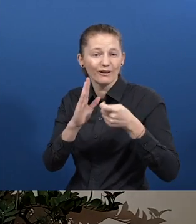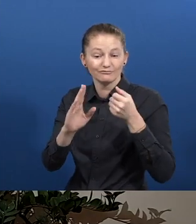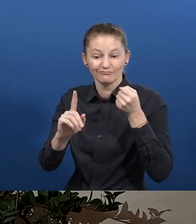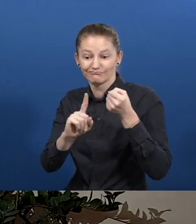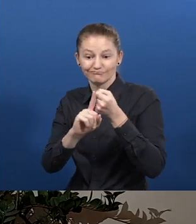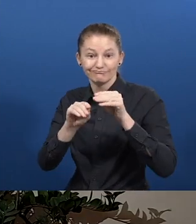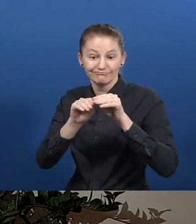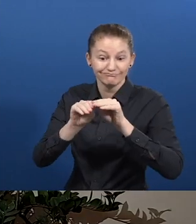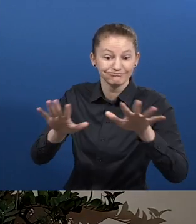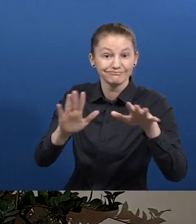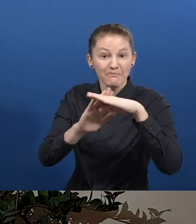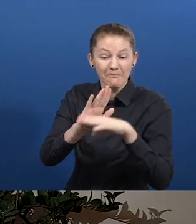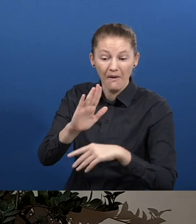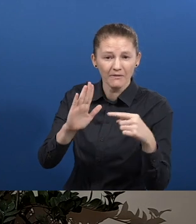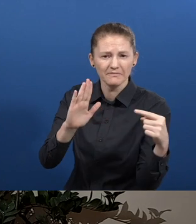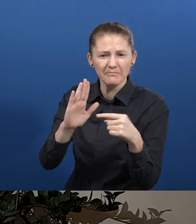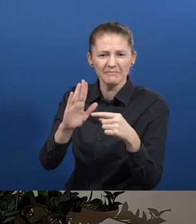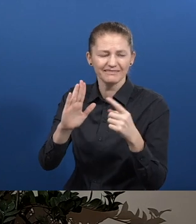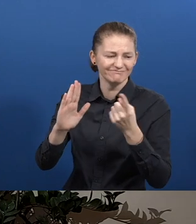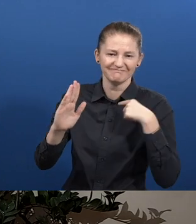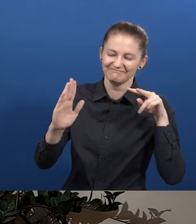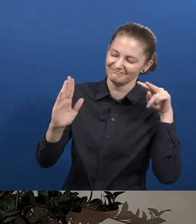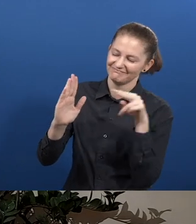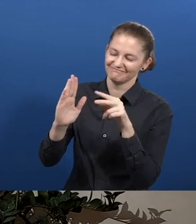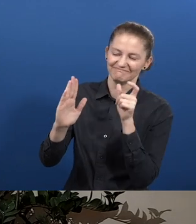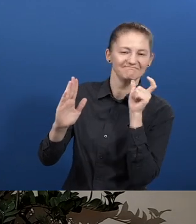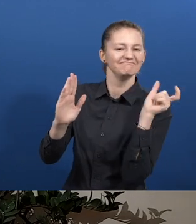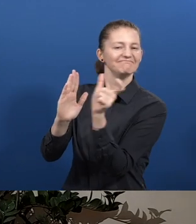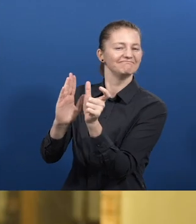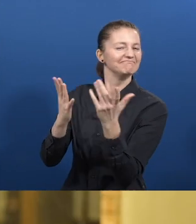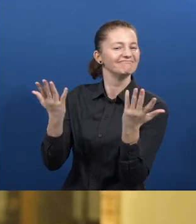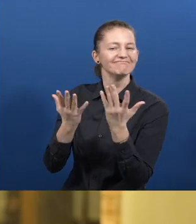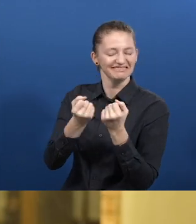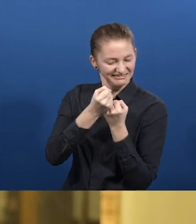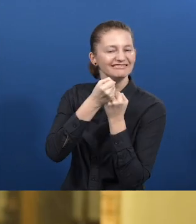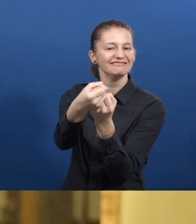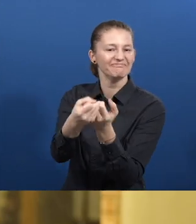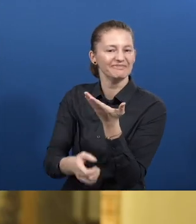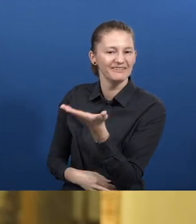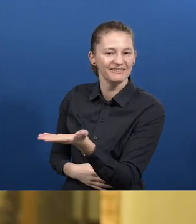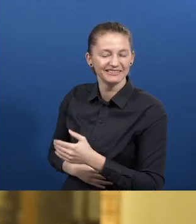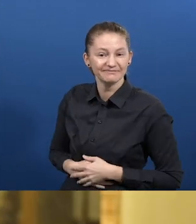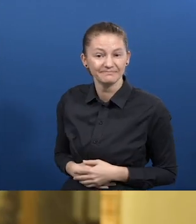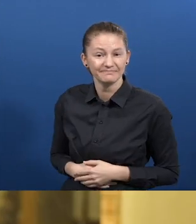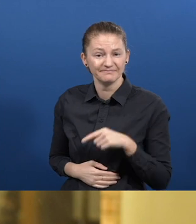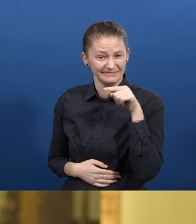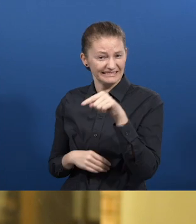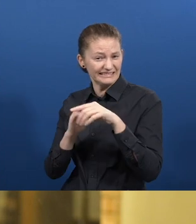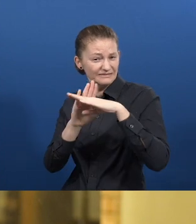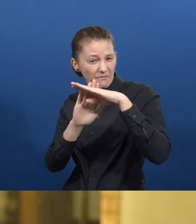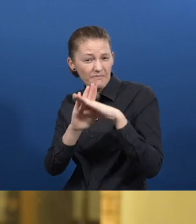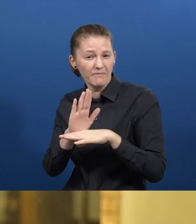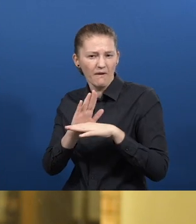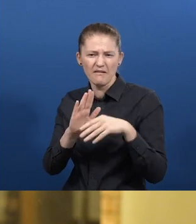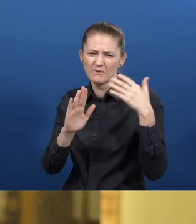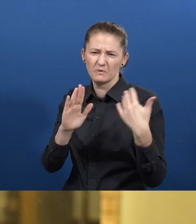Project Impact Transfer Program with one word and that word is support. We define Zero Project Impact